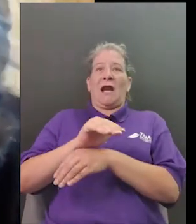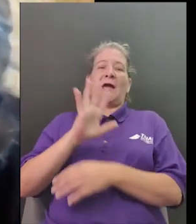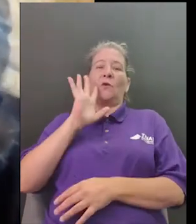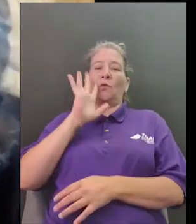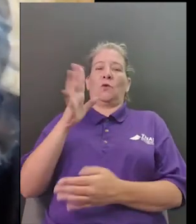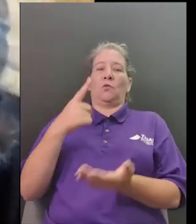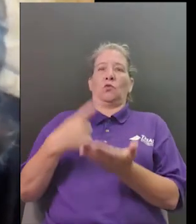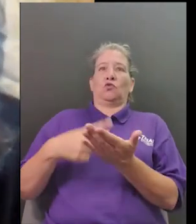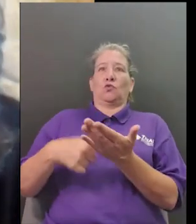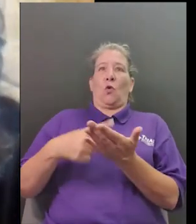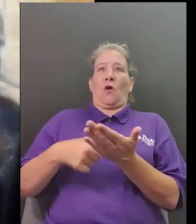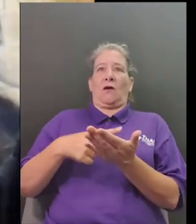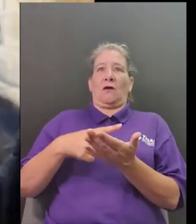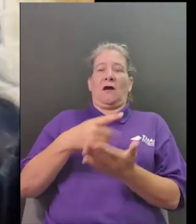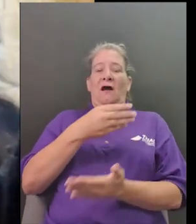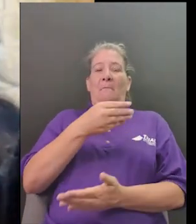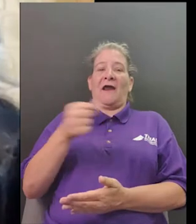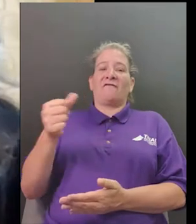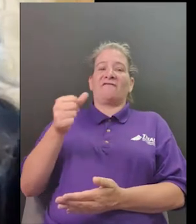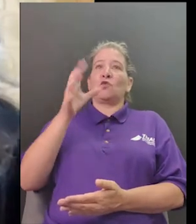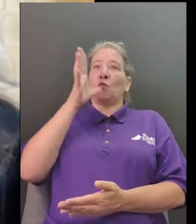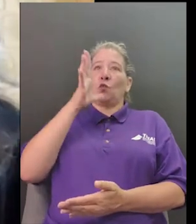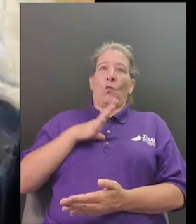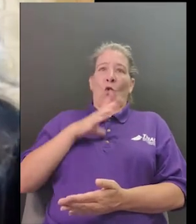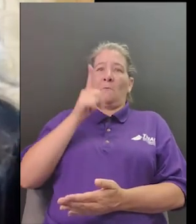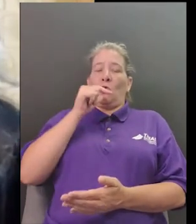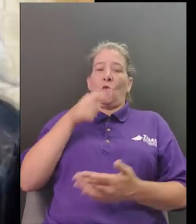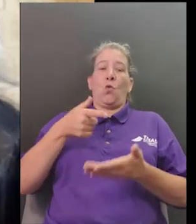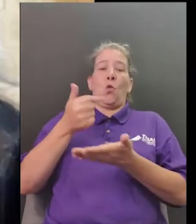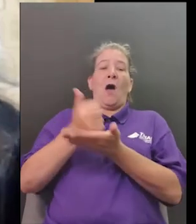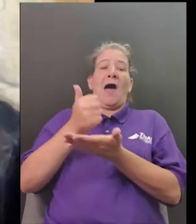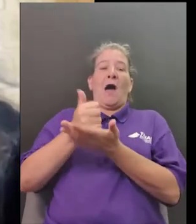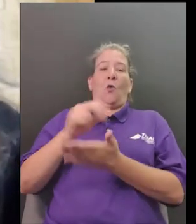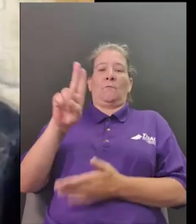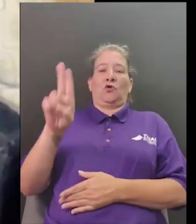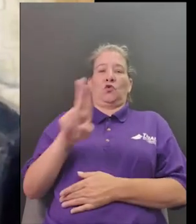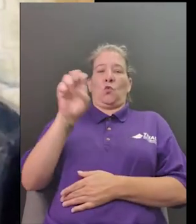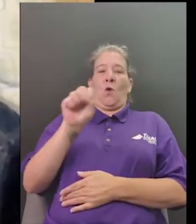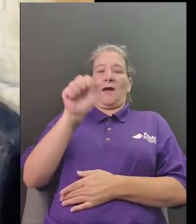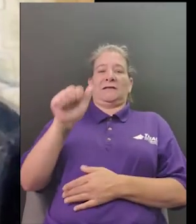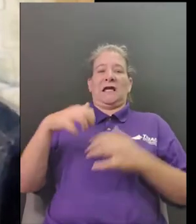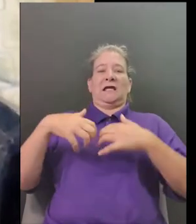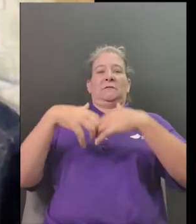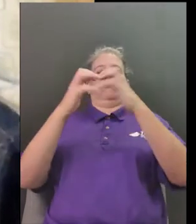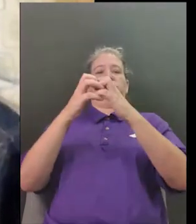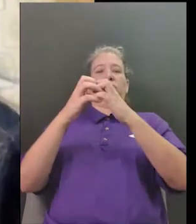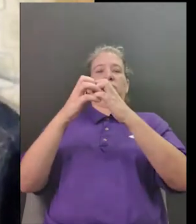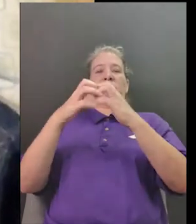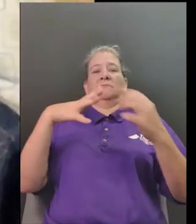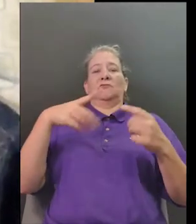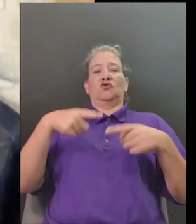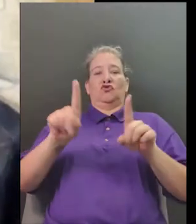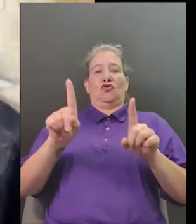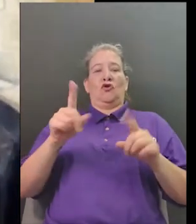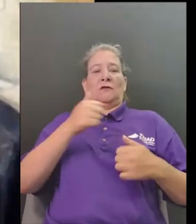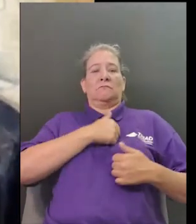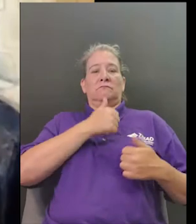paul revere before in the chat you'll see the question have you heard of paul revere